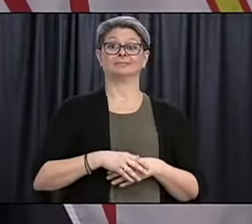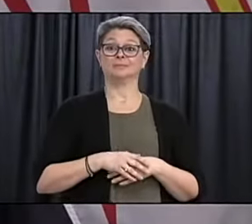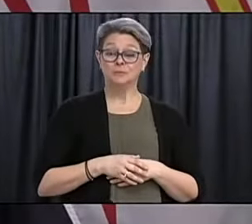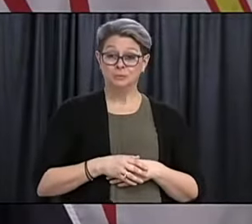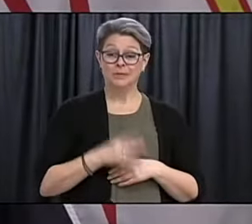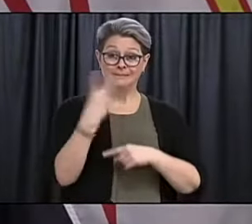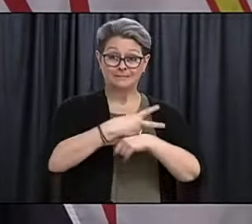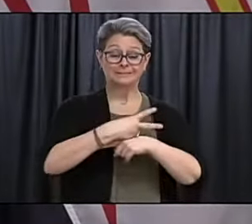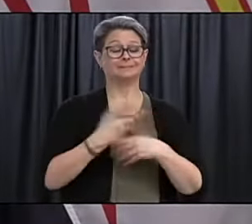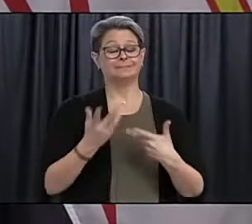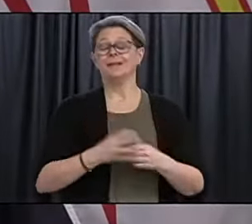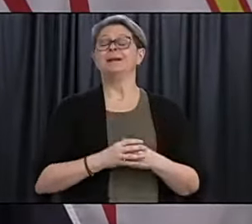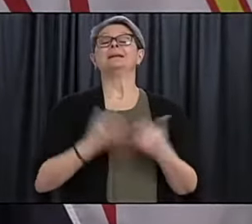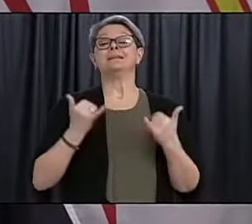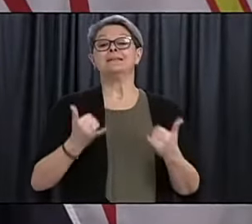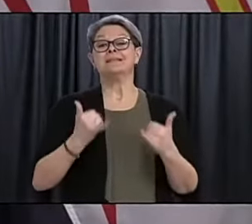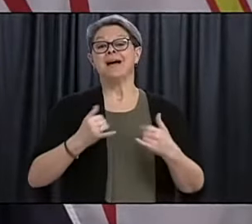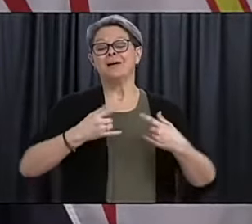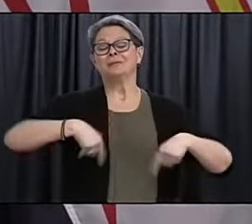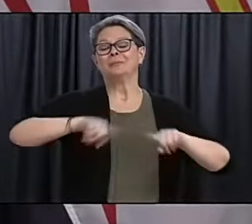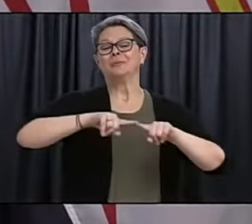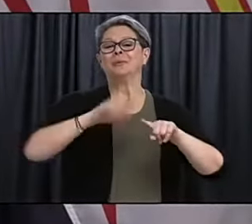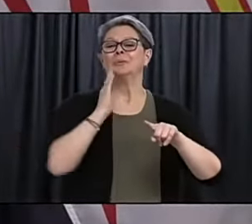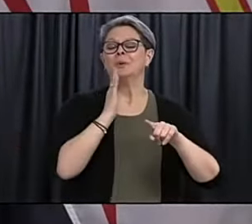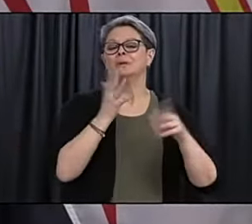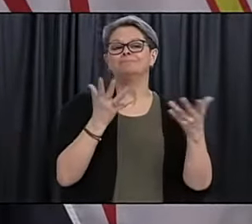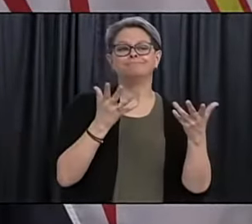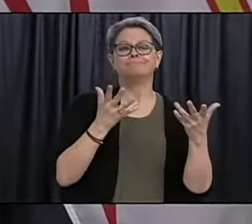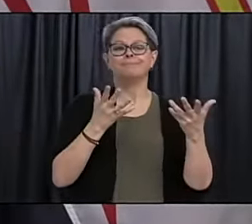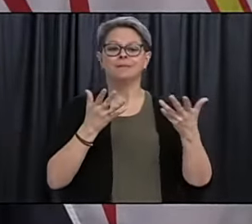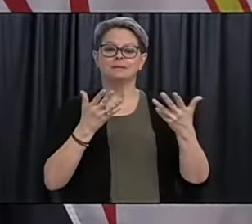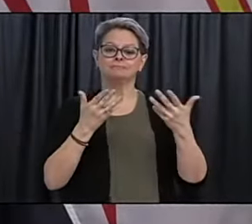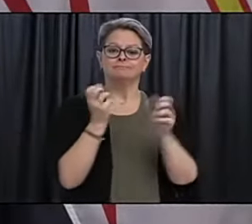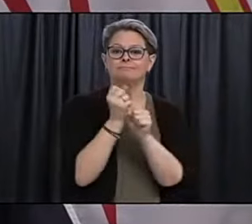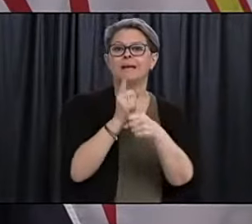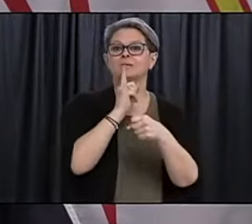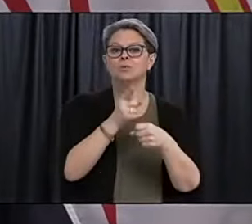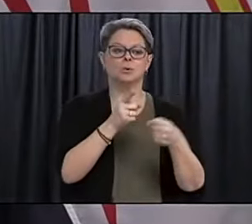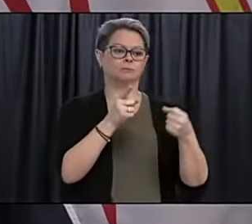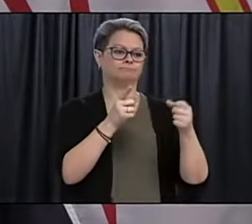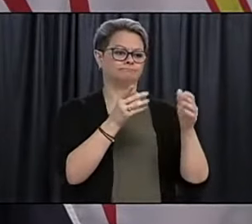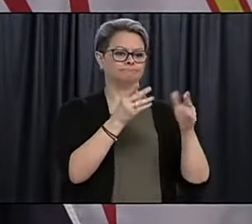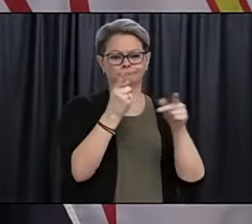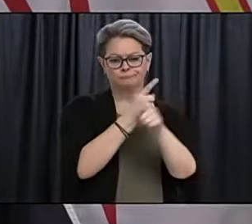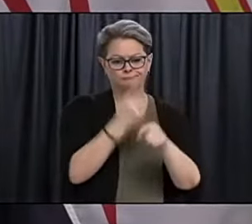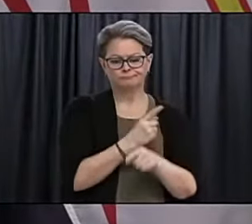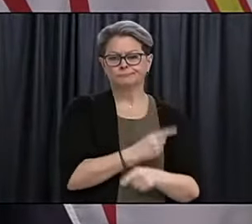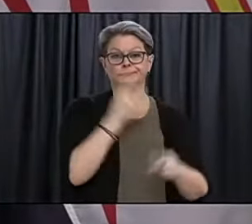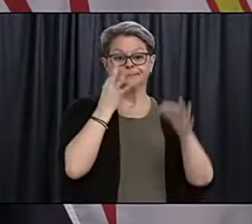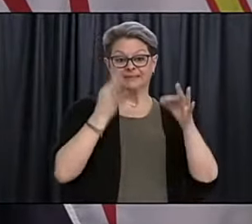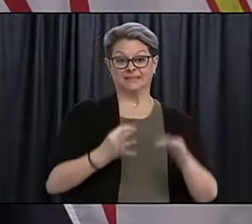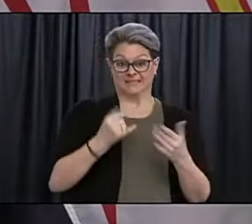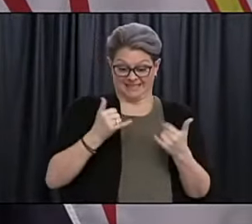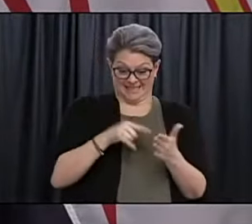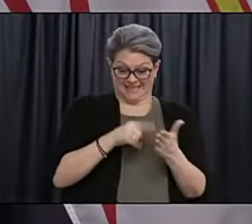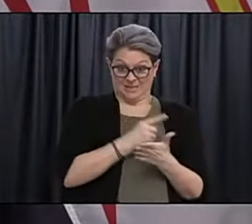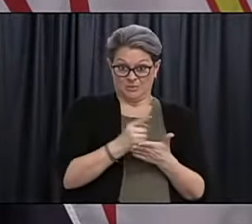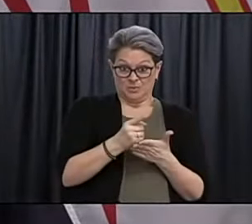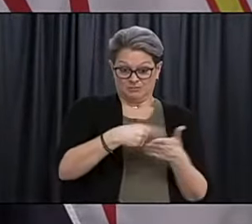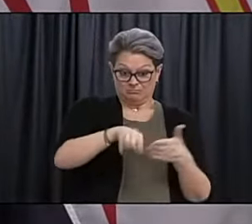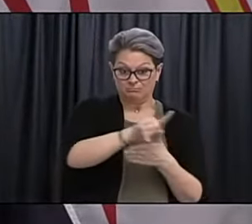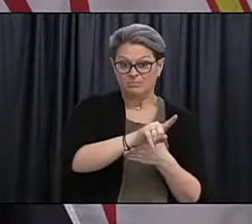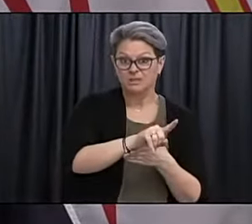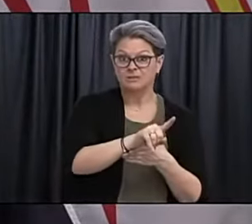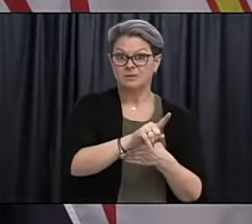but we're doing this just to inform our decision-making in the next week or so, so it's not something